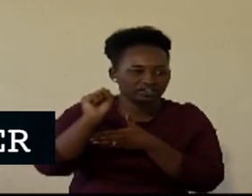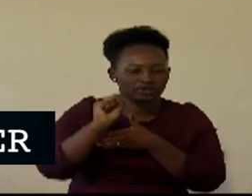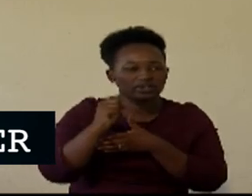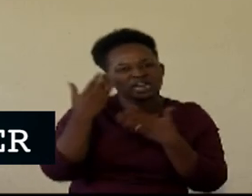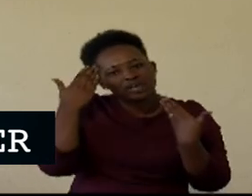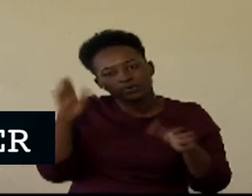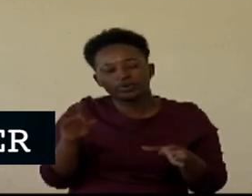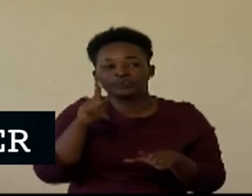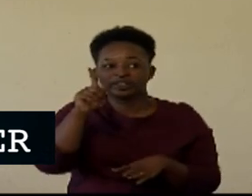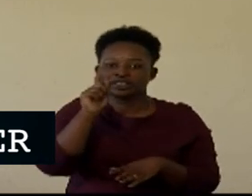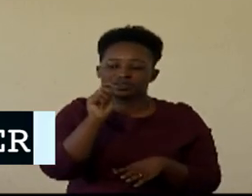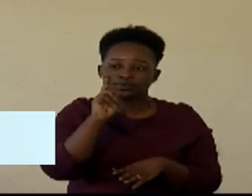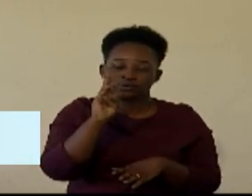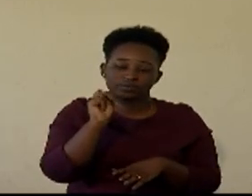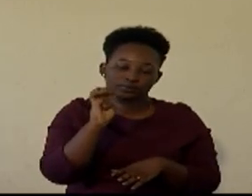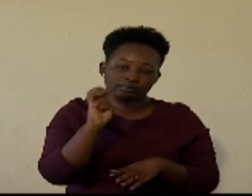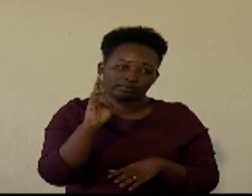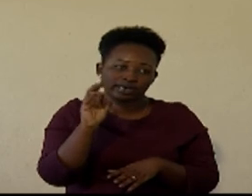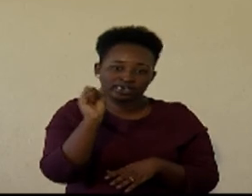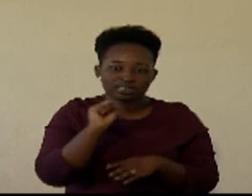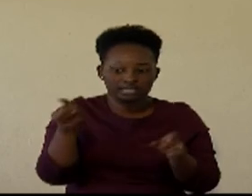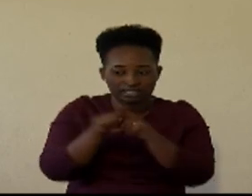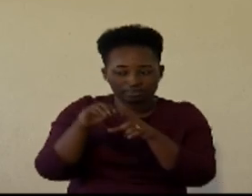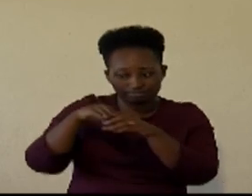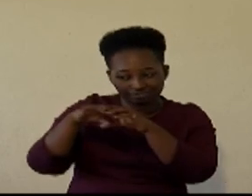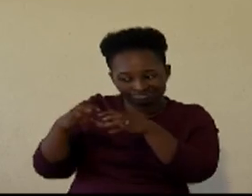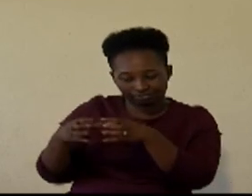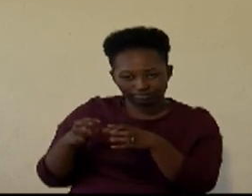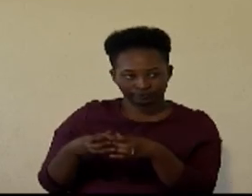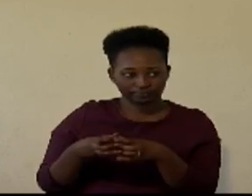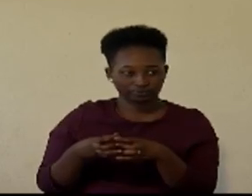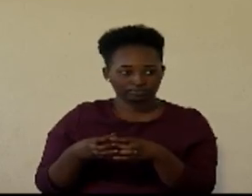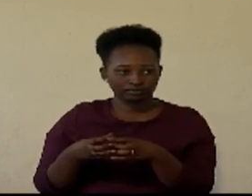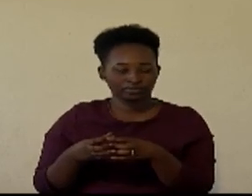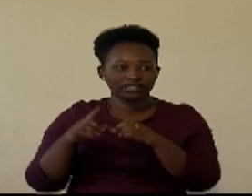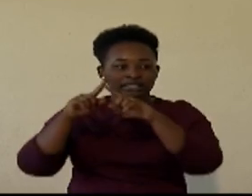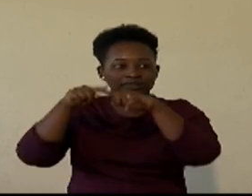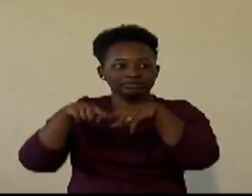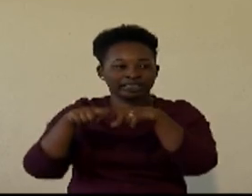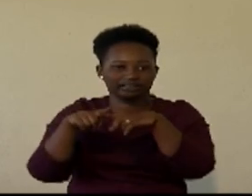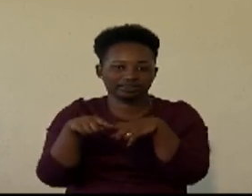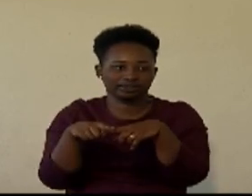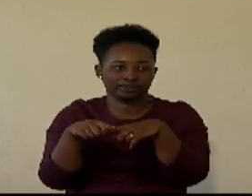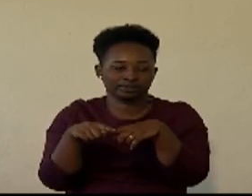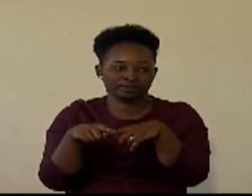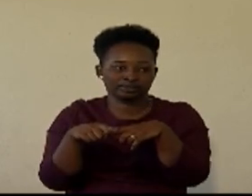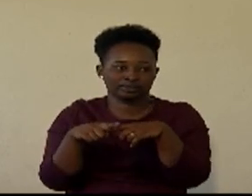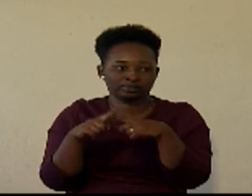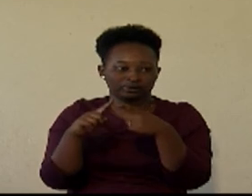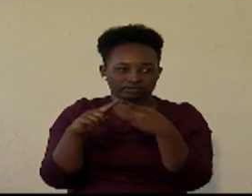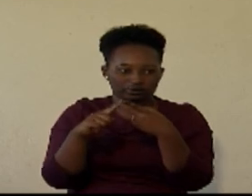tumors are also categorized depending one